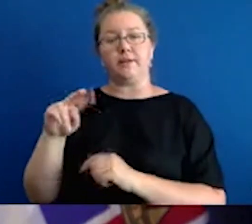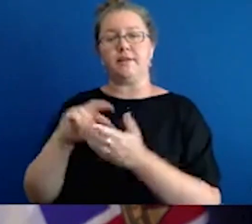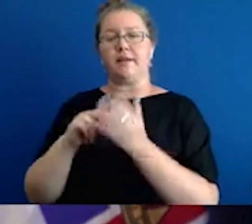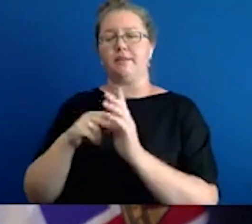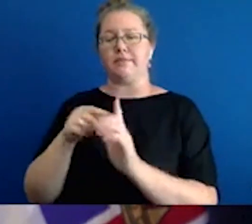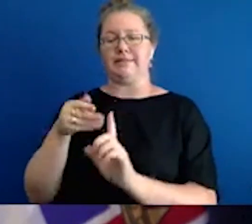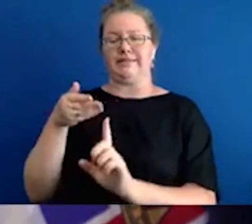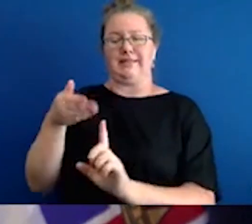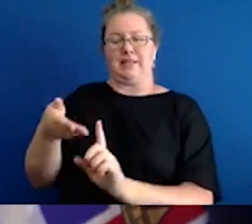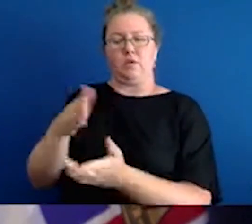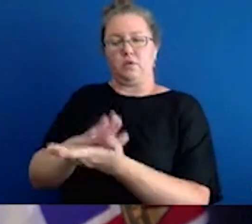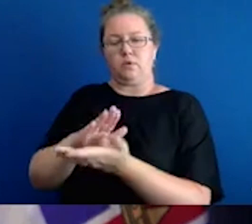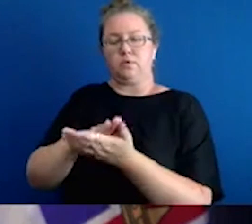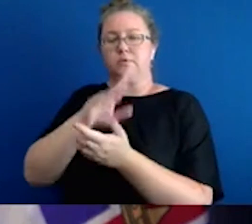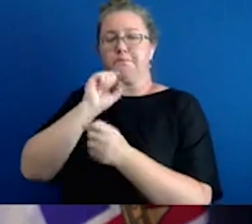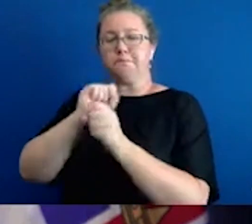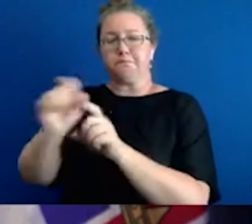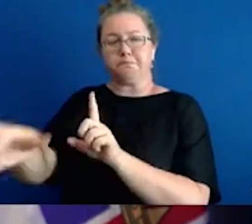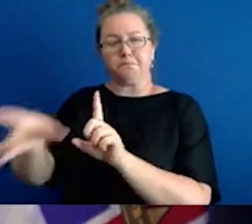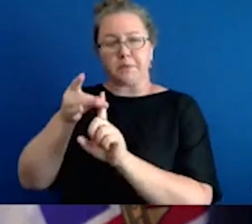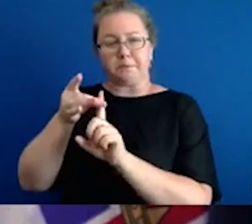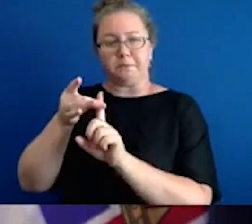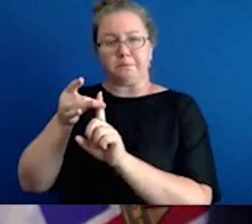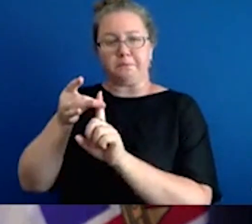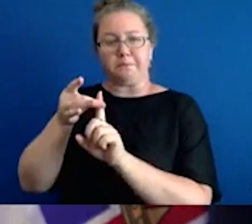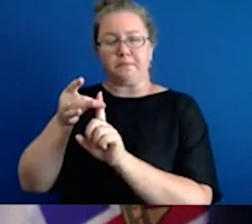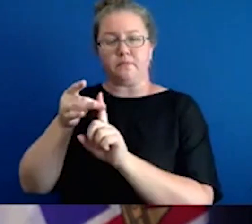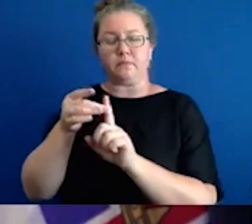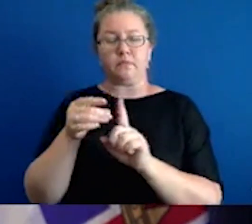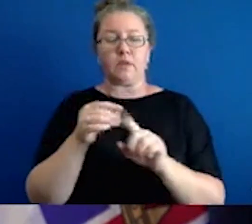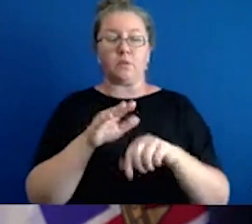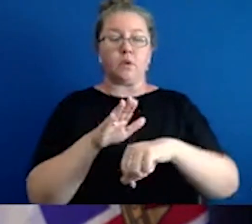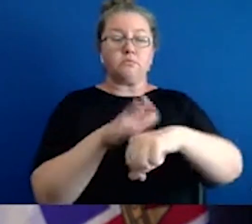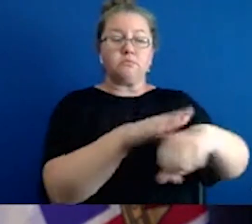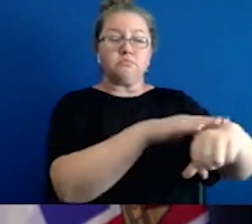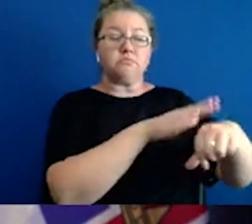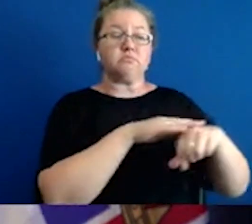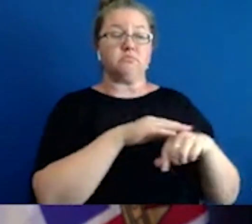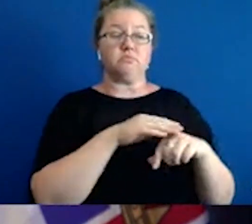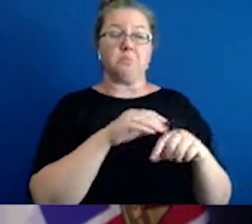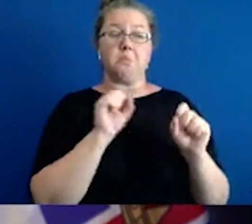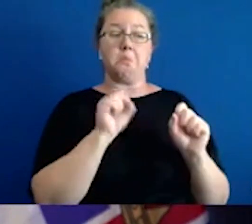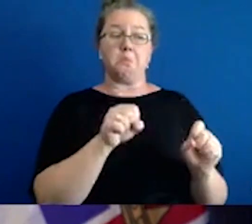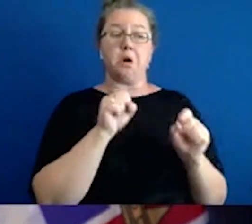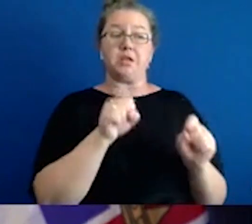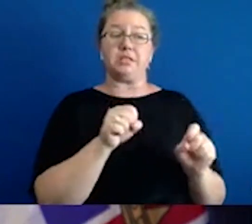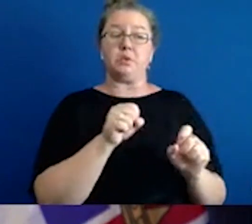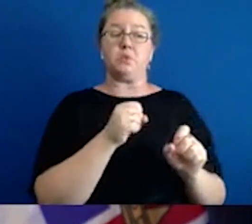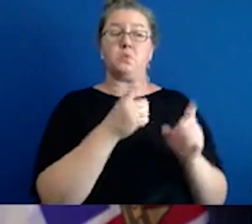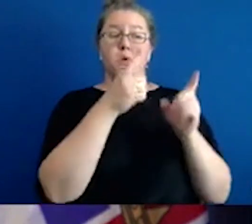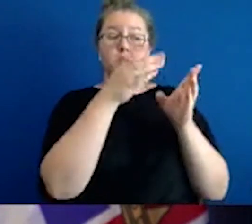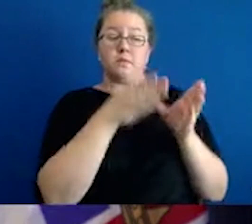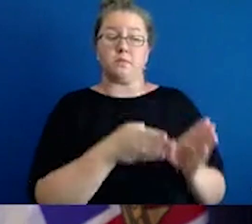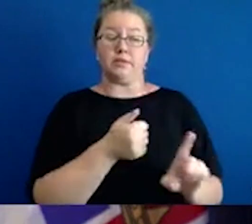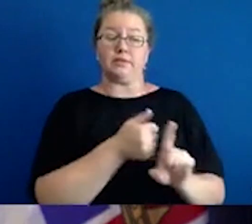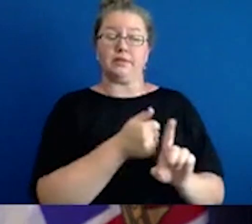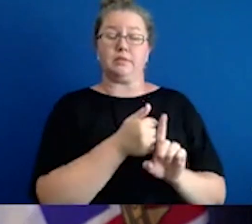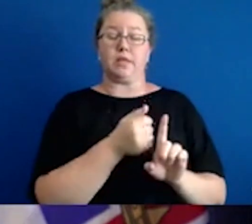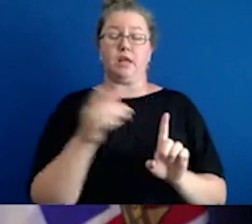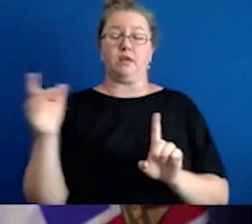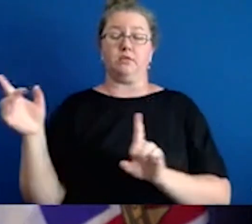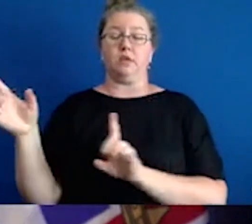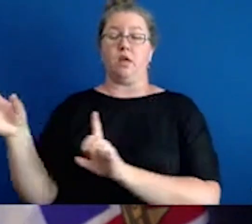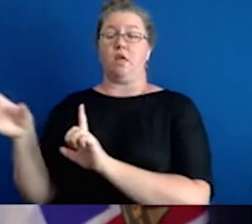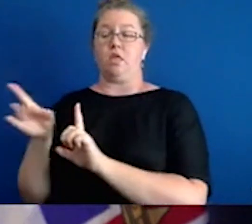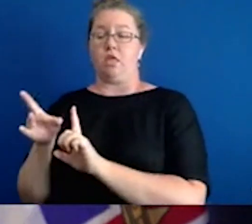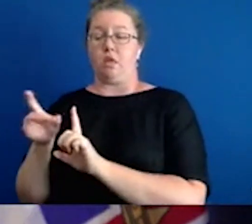school community is aware that there's cases, that there may be a case in their school. It may not require anybody else to